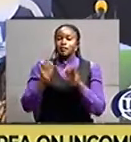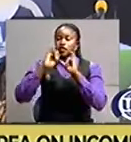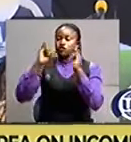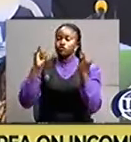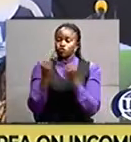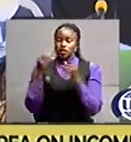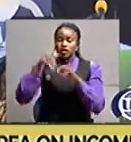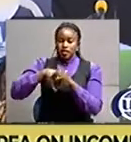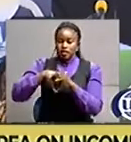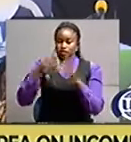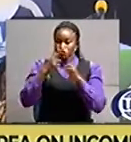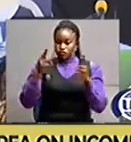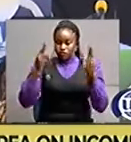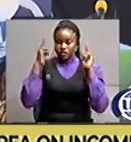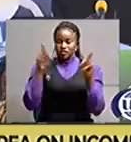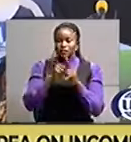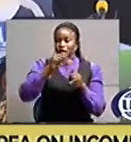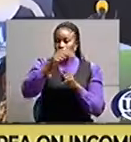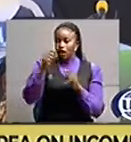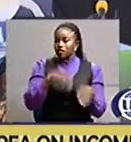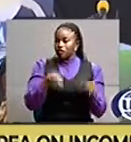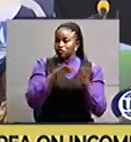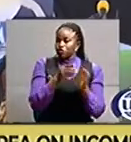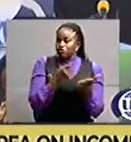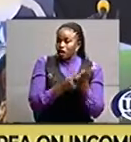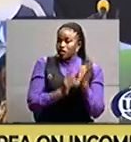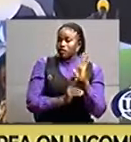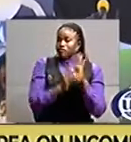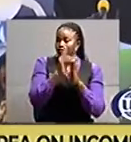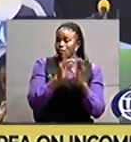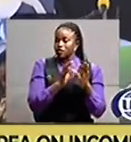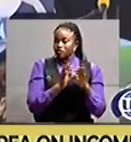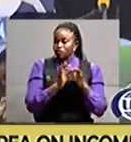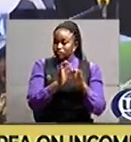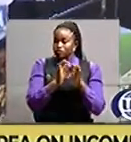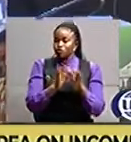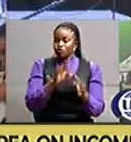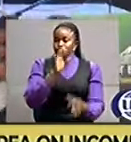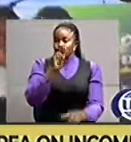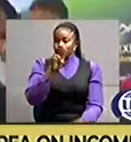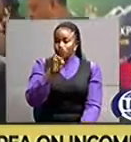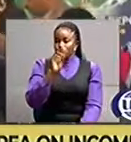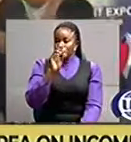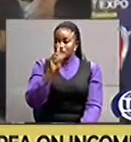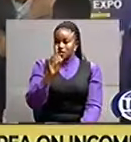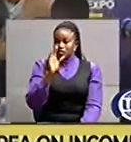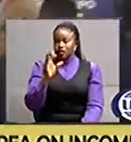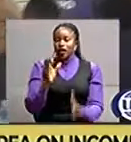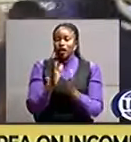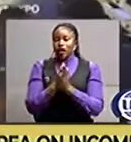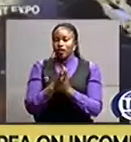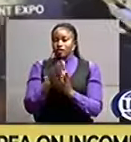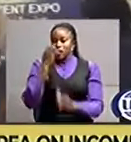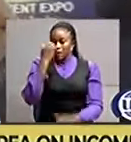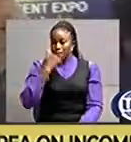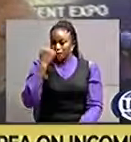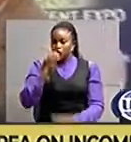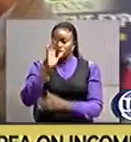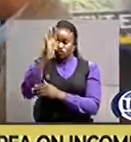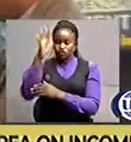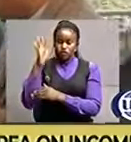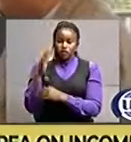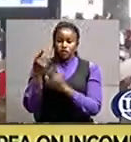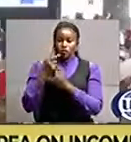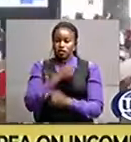the others were between the uganda development corporation udc and mango tree a chinese company for